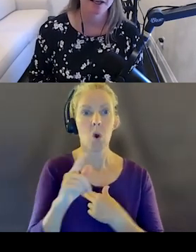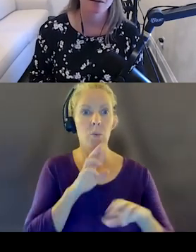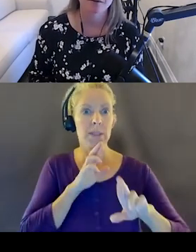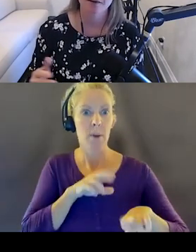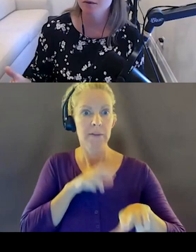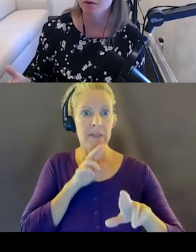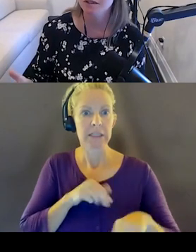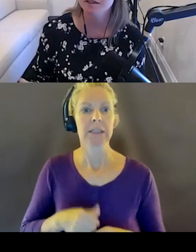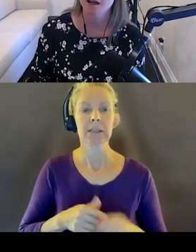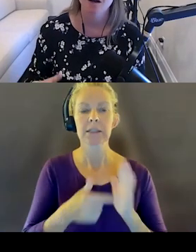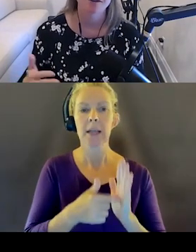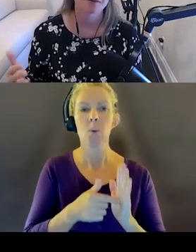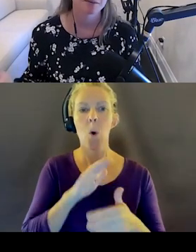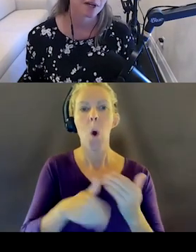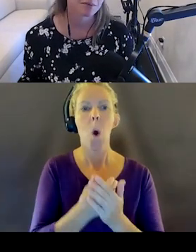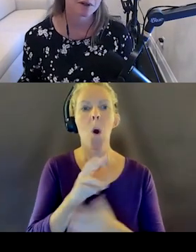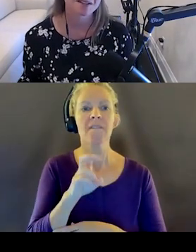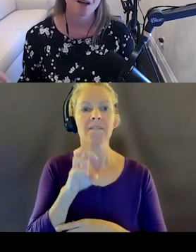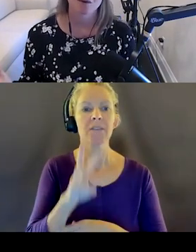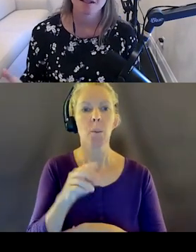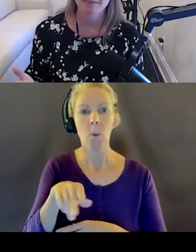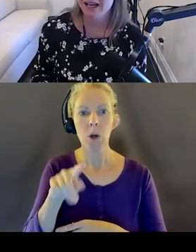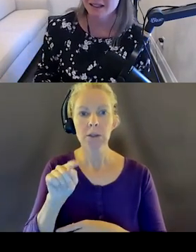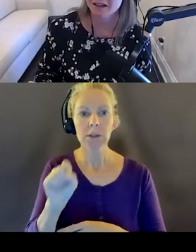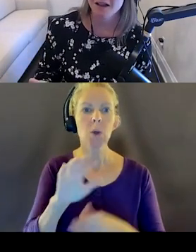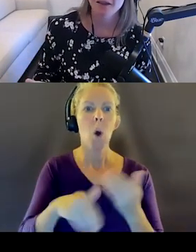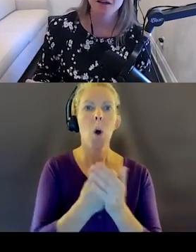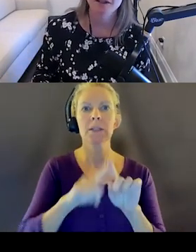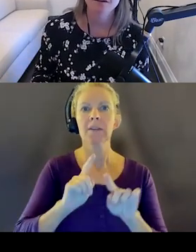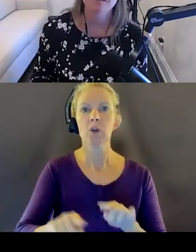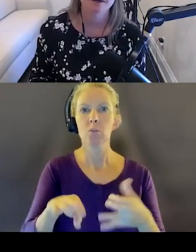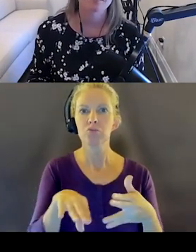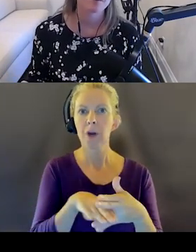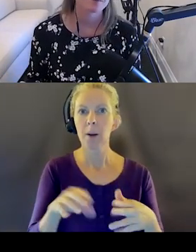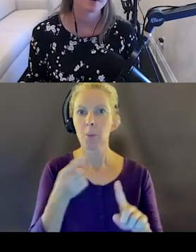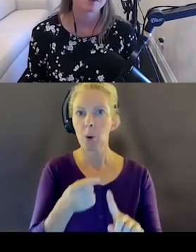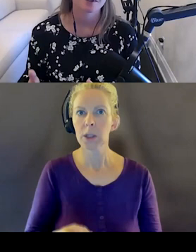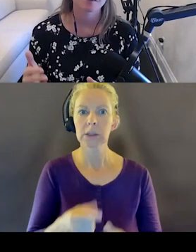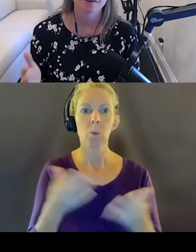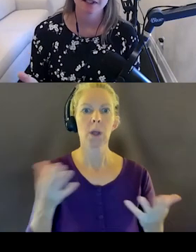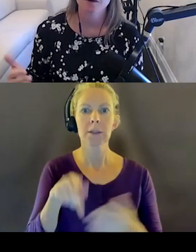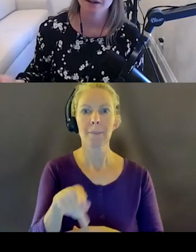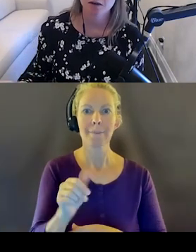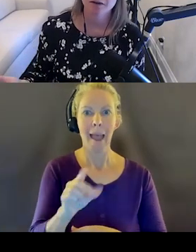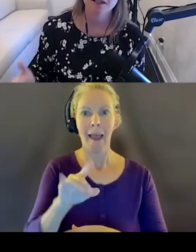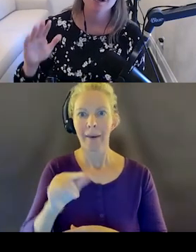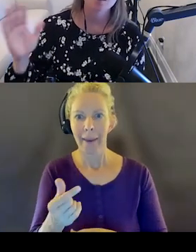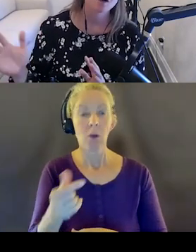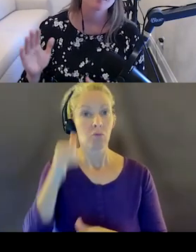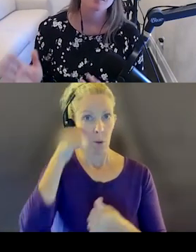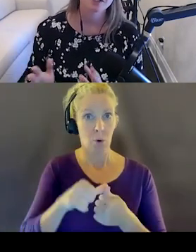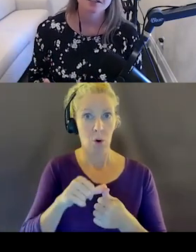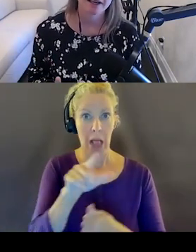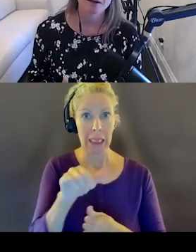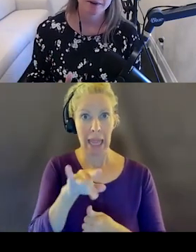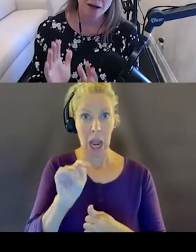sure that we account for all the viewports, all the different breakpoints. What's the padding they're in? Remember, they're responsible for the layout and the grid. So